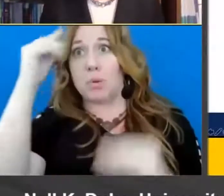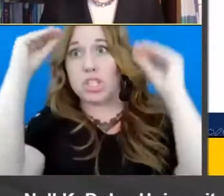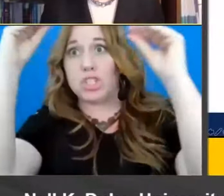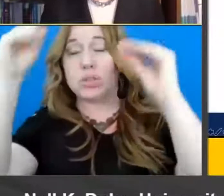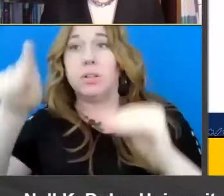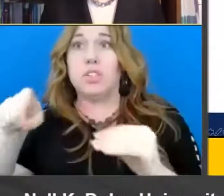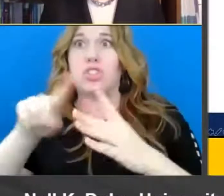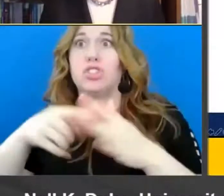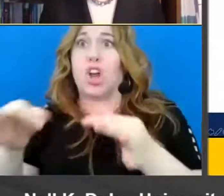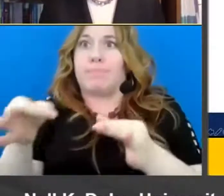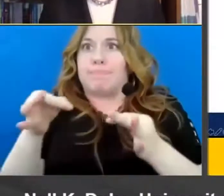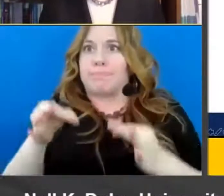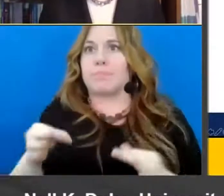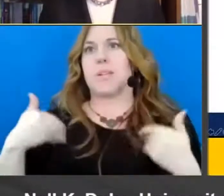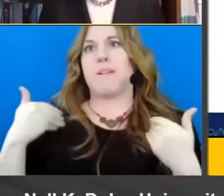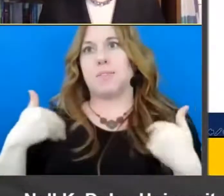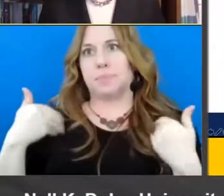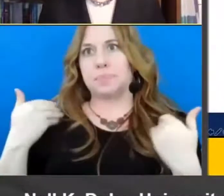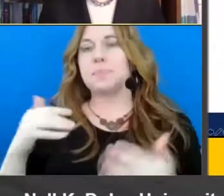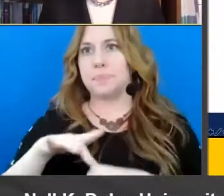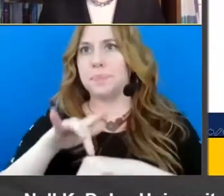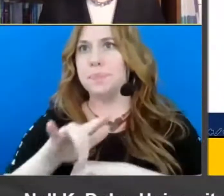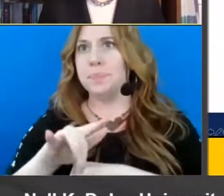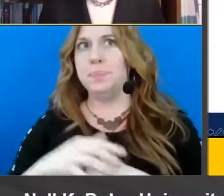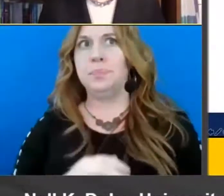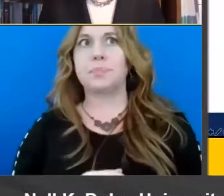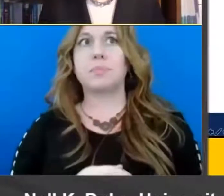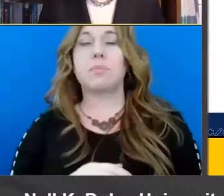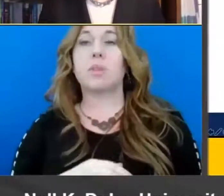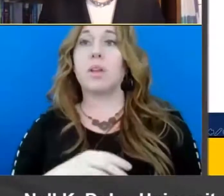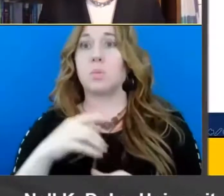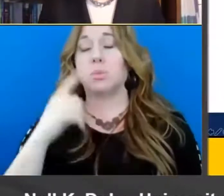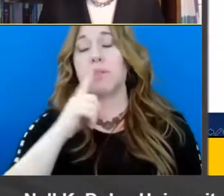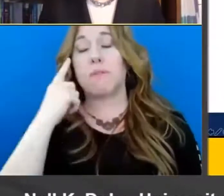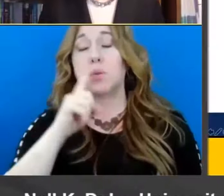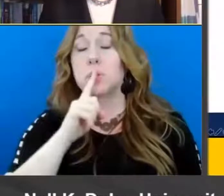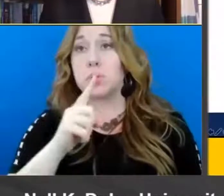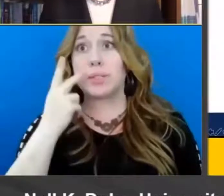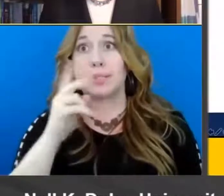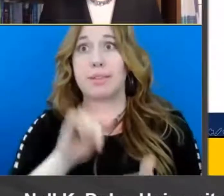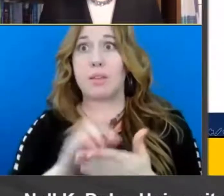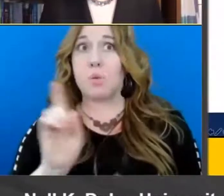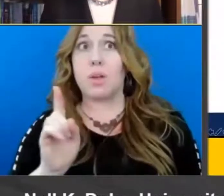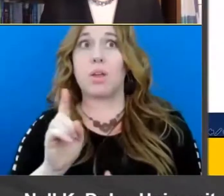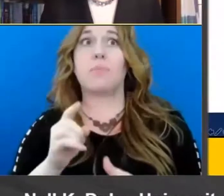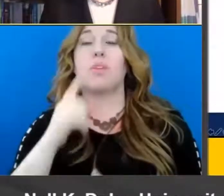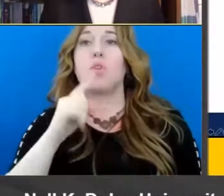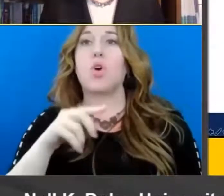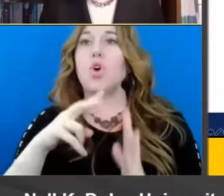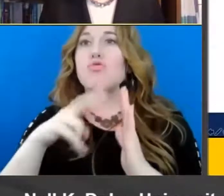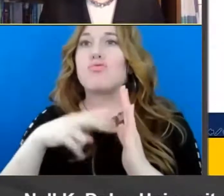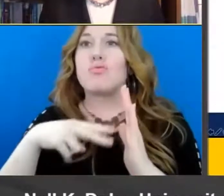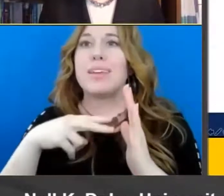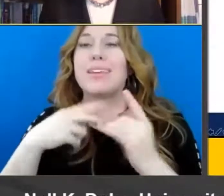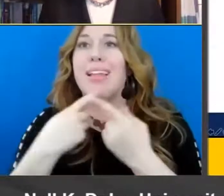early um so one place we definitely see this is in um the area of read allows there are lots of um